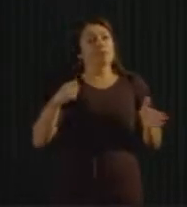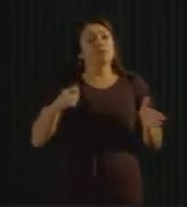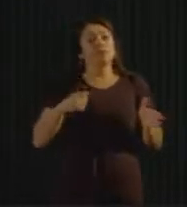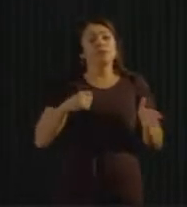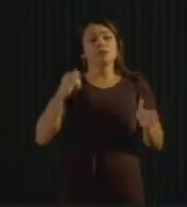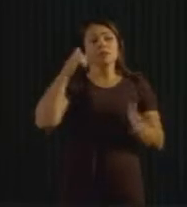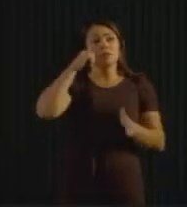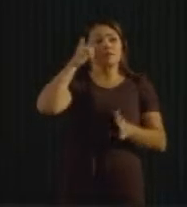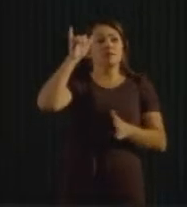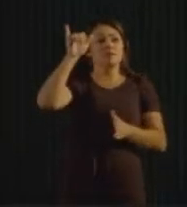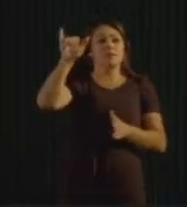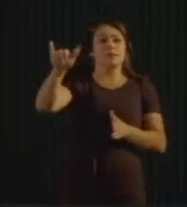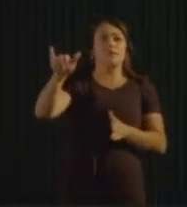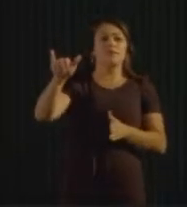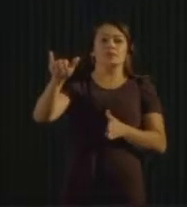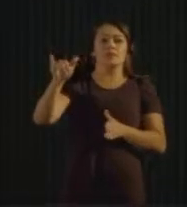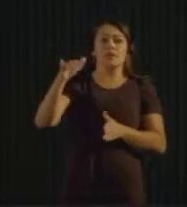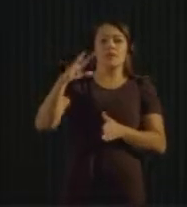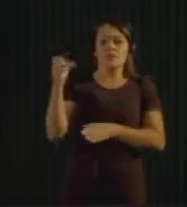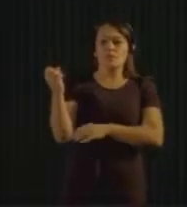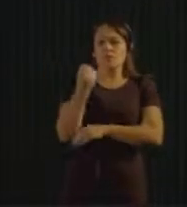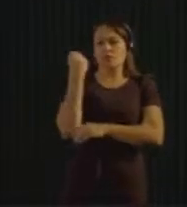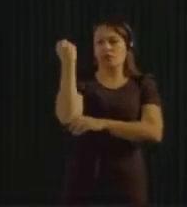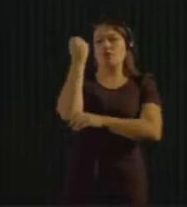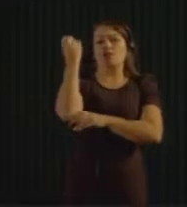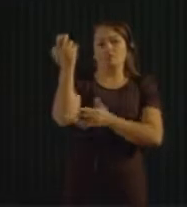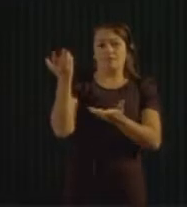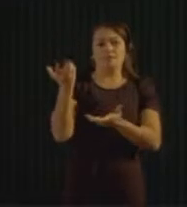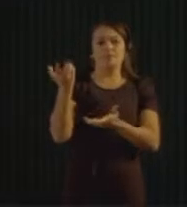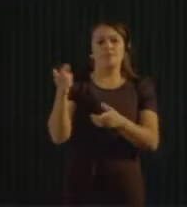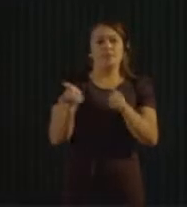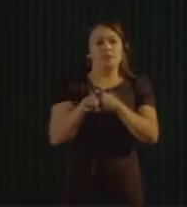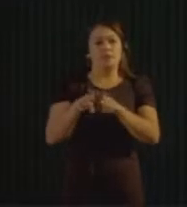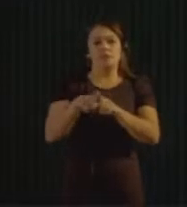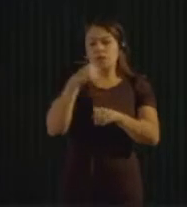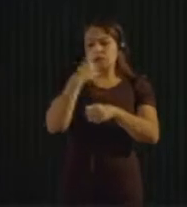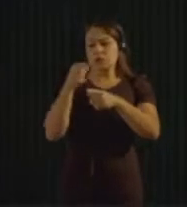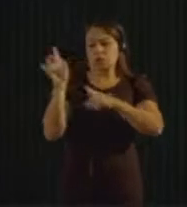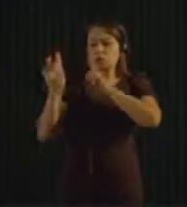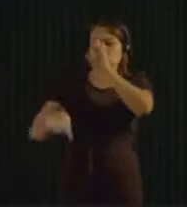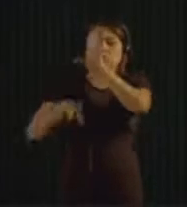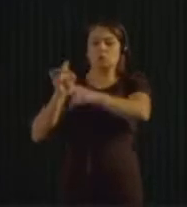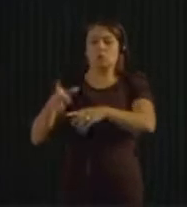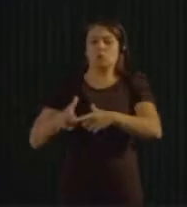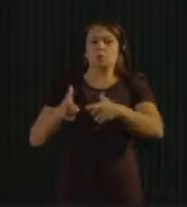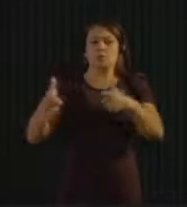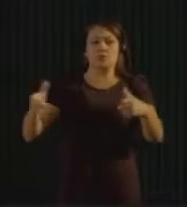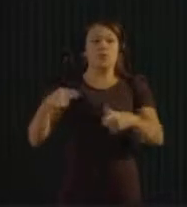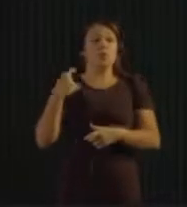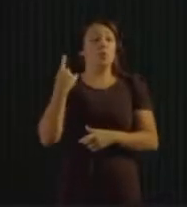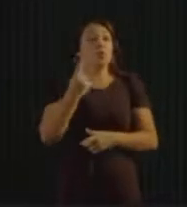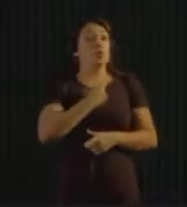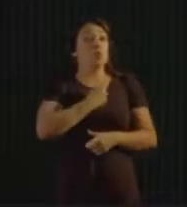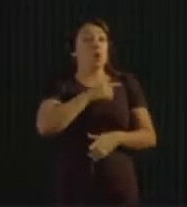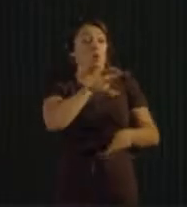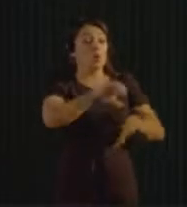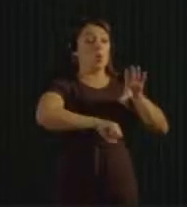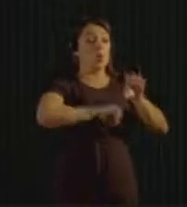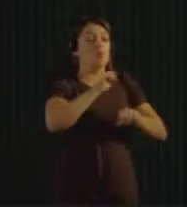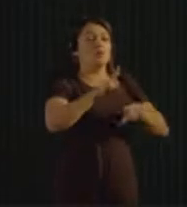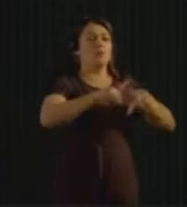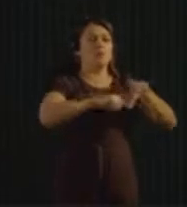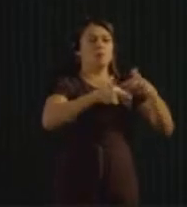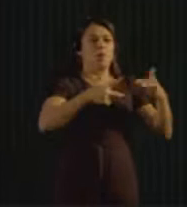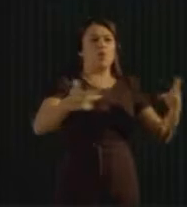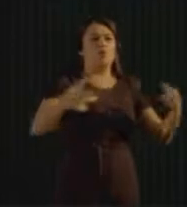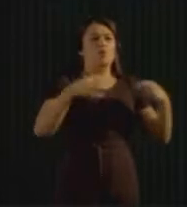So our large consumption of everything, you know, from furniture, cars, electronic clothes, shows, everything has a backside. It's about